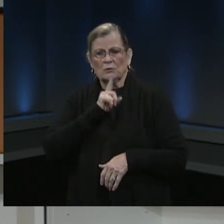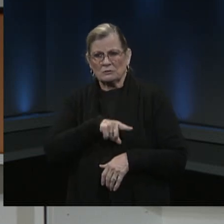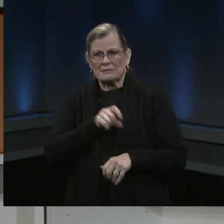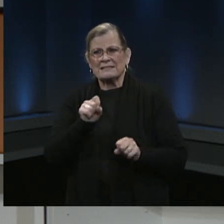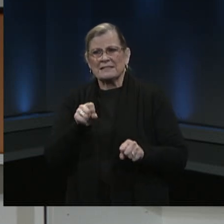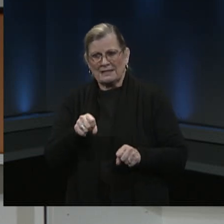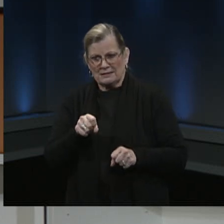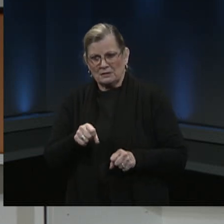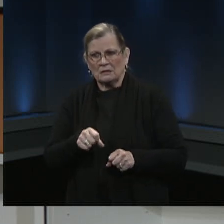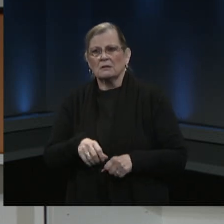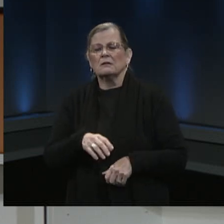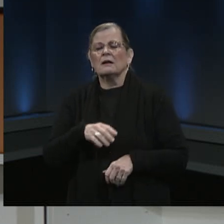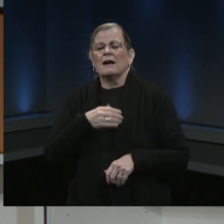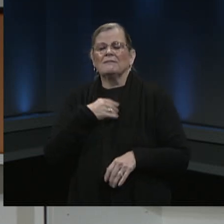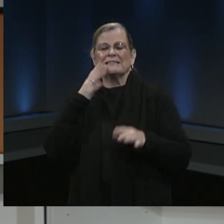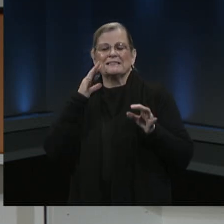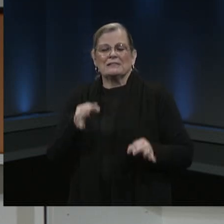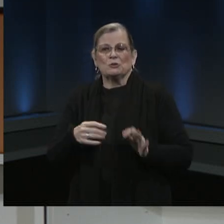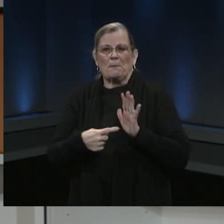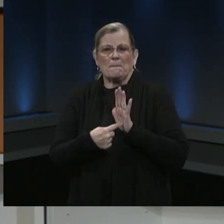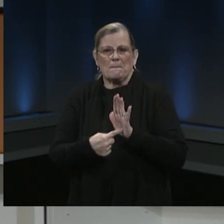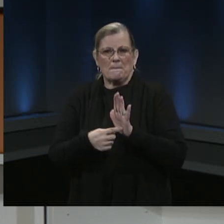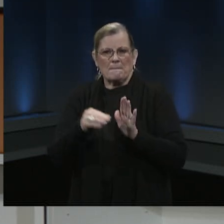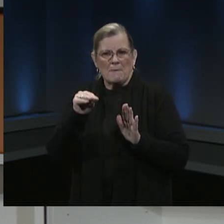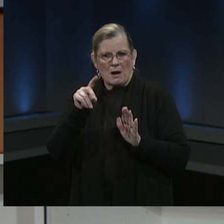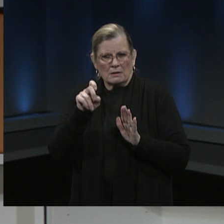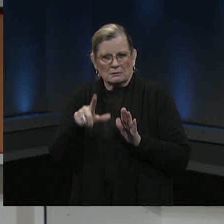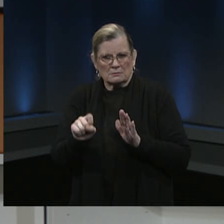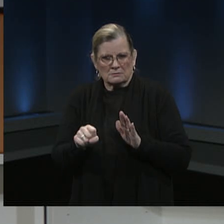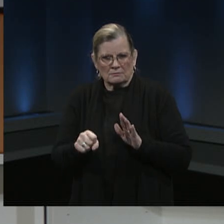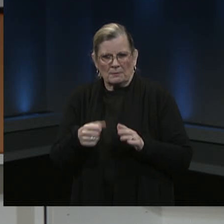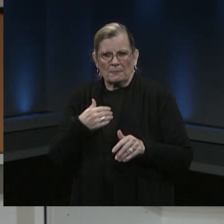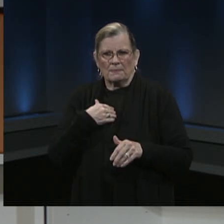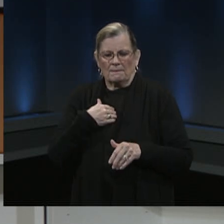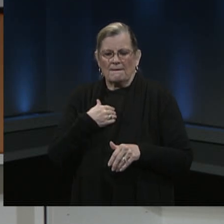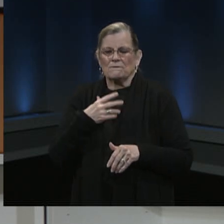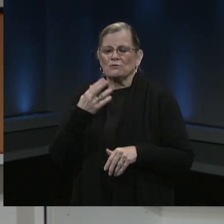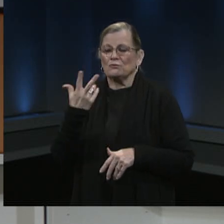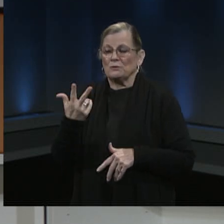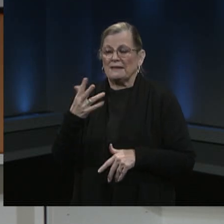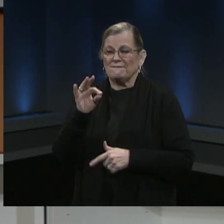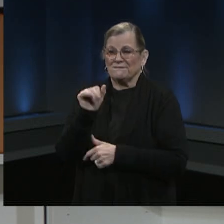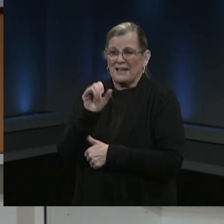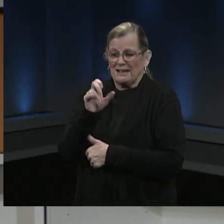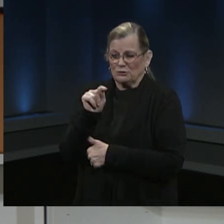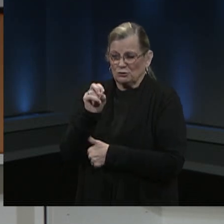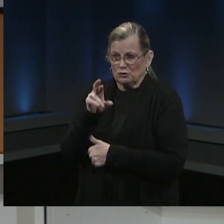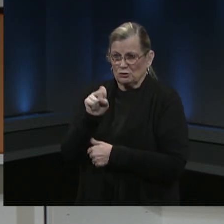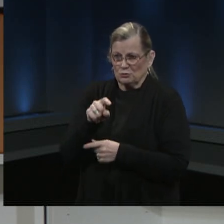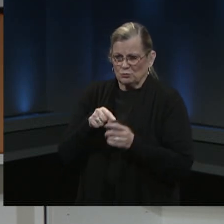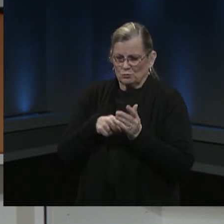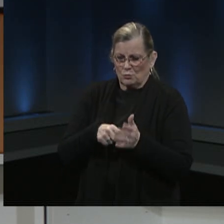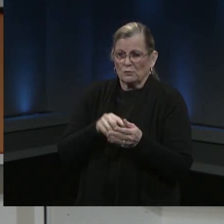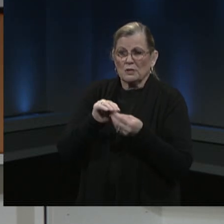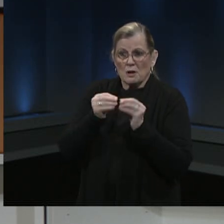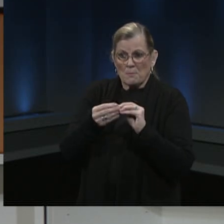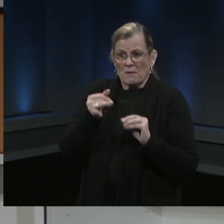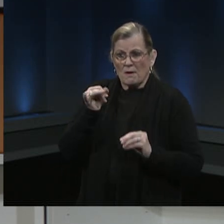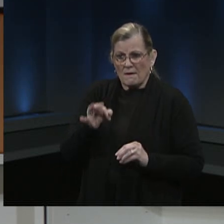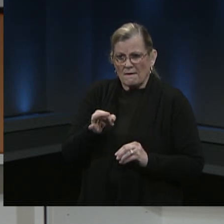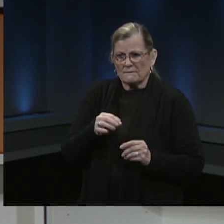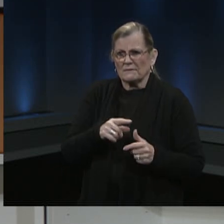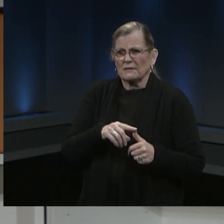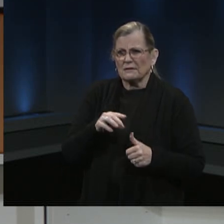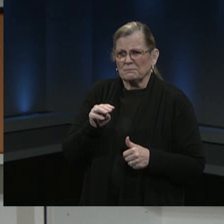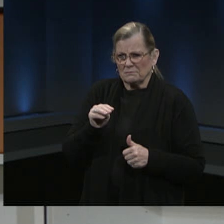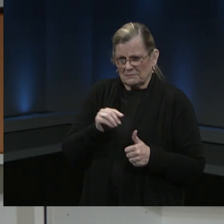board and community around the three factors, the number of COVID cases per 100,000, the percent positivity rate,